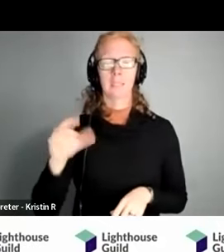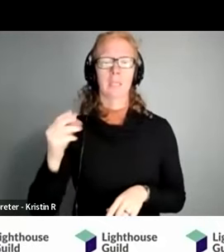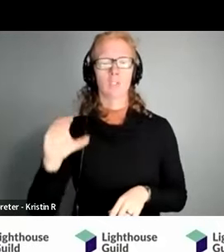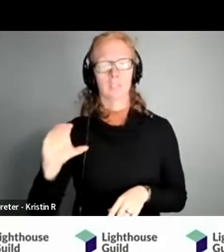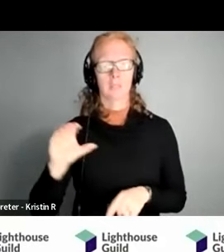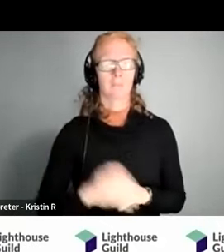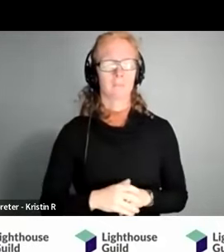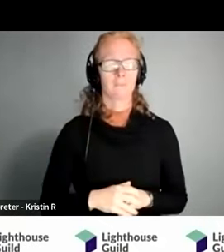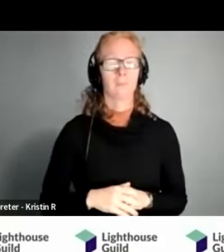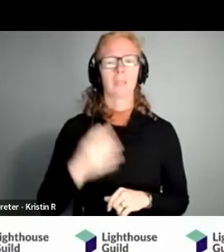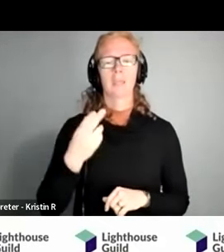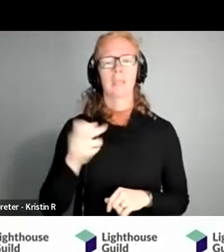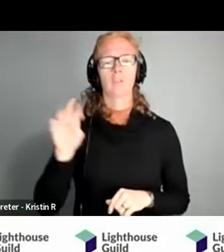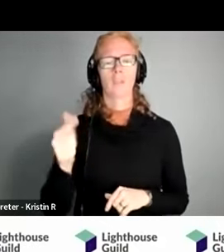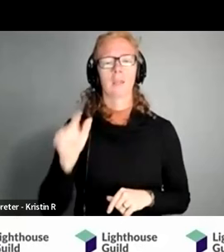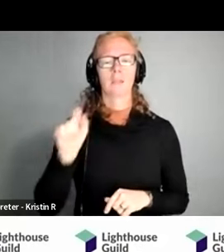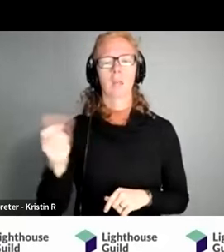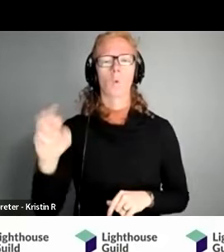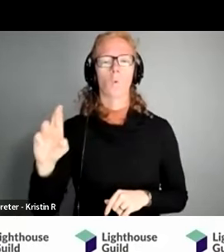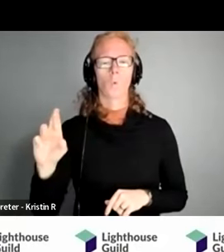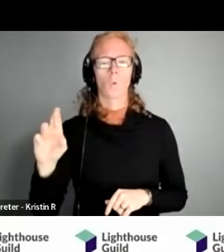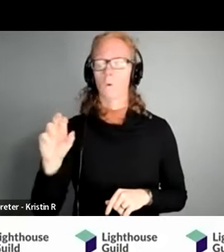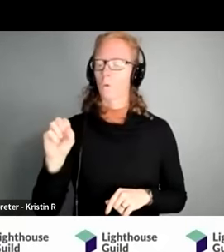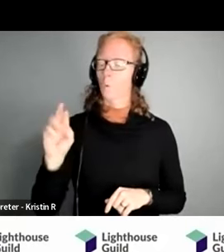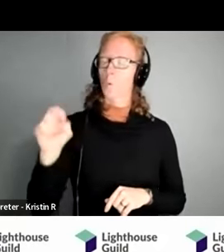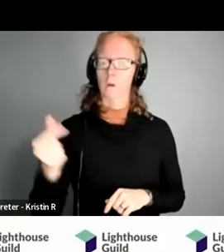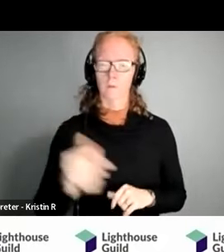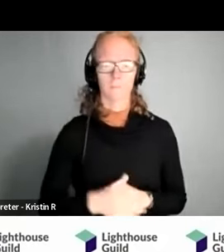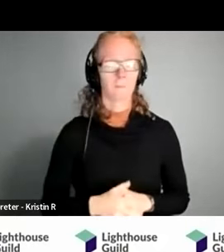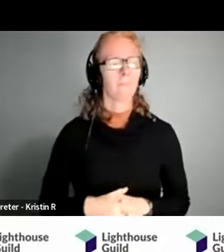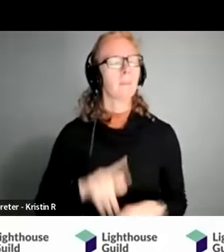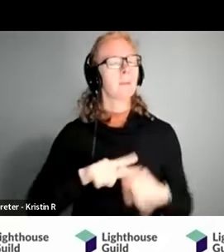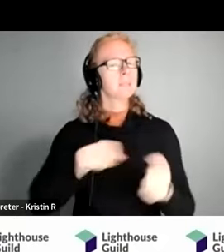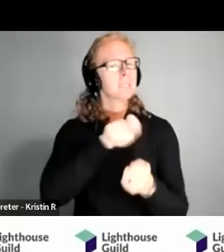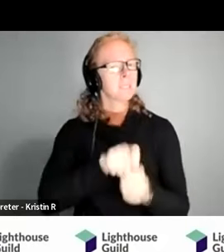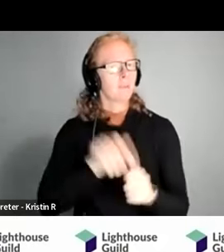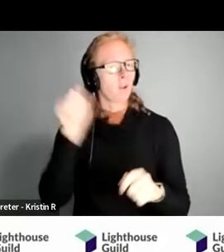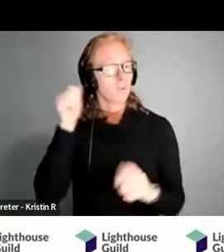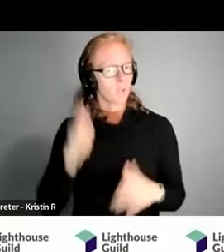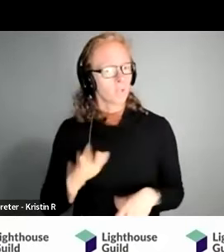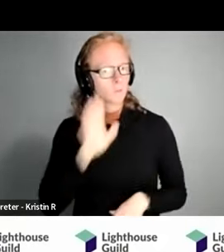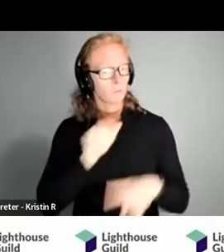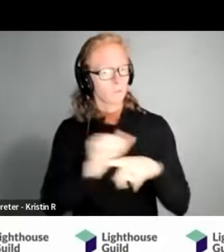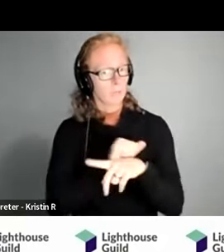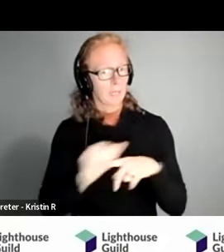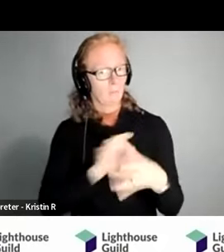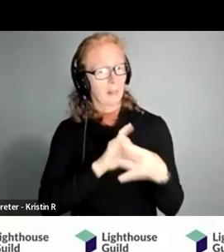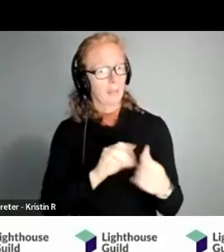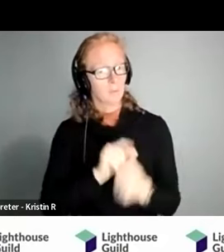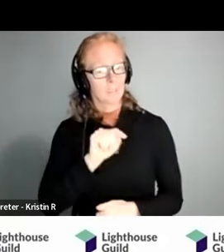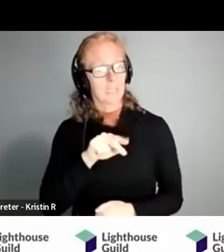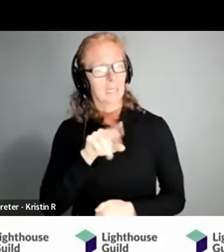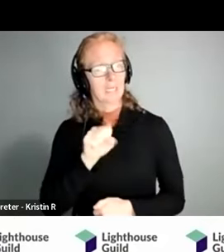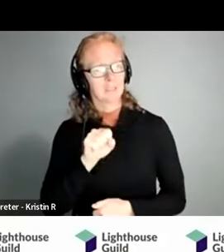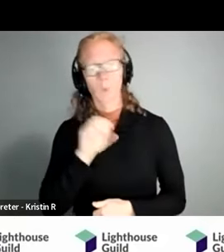hearing.org um but because you there are specific audiologists who are trained in dealing with tinnitus but over-the-counter